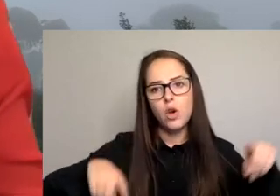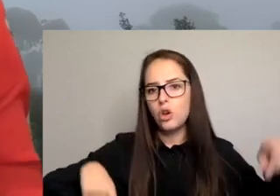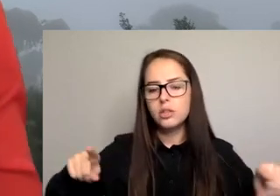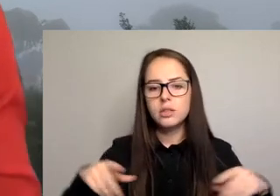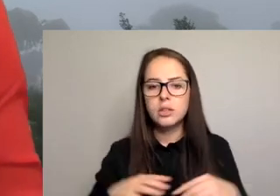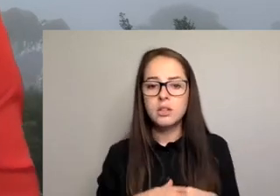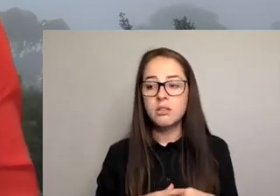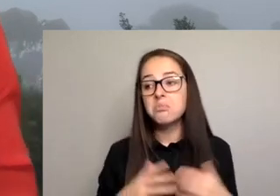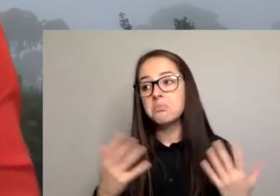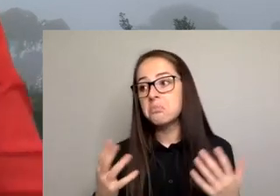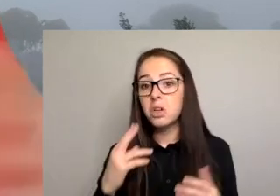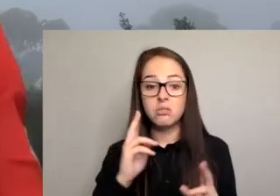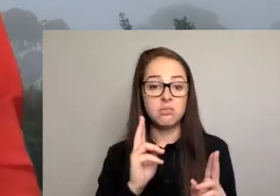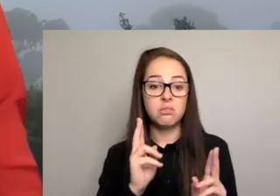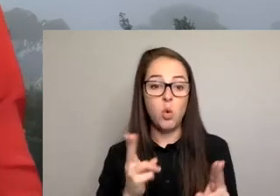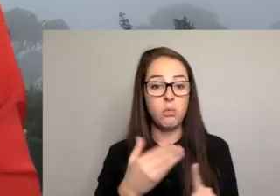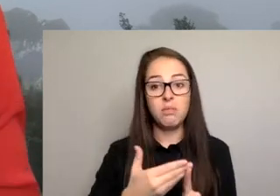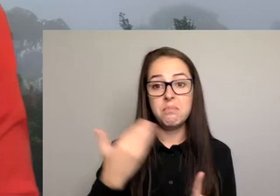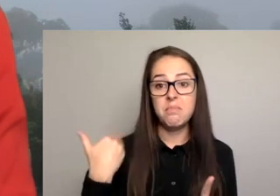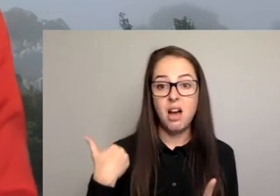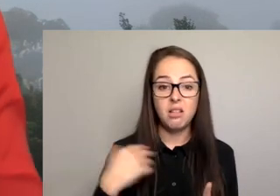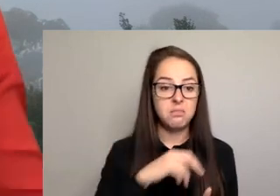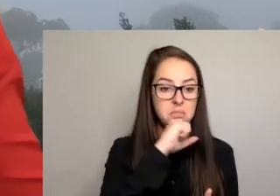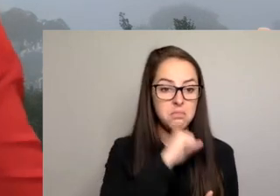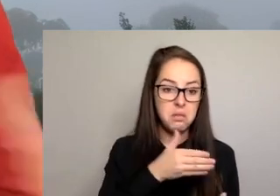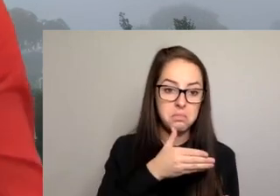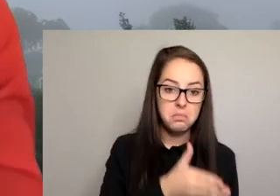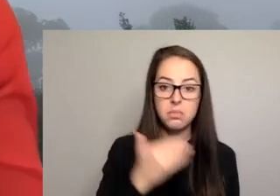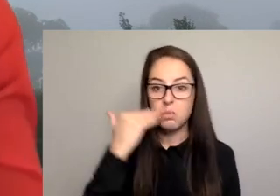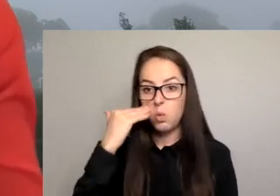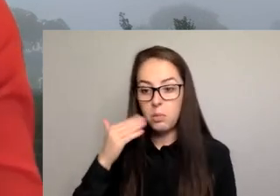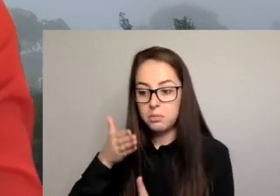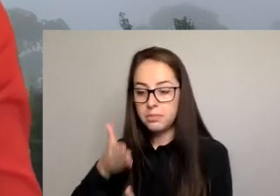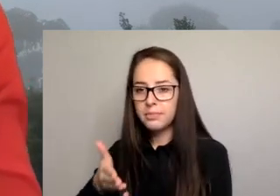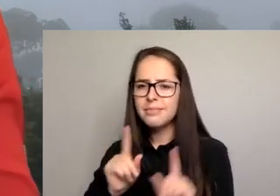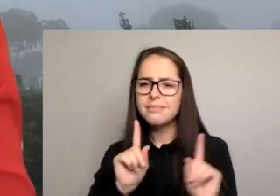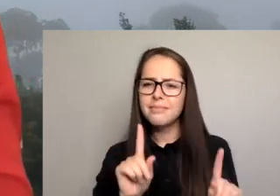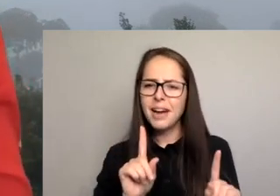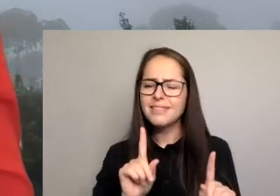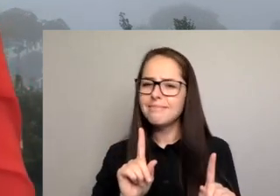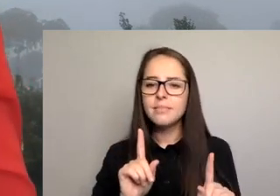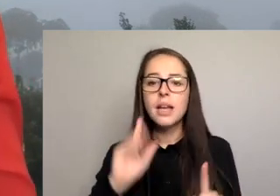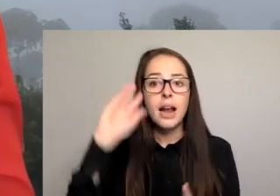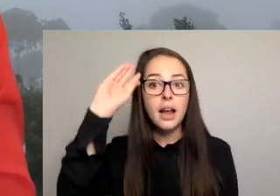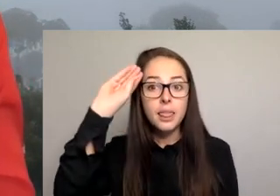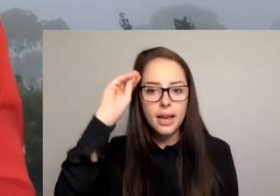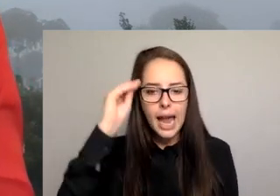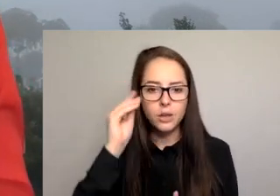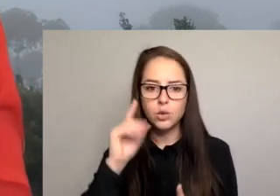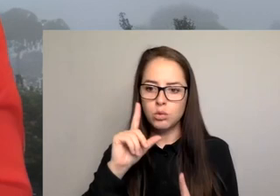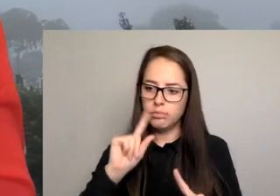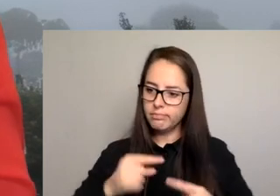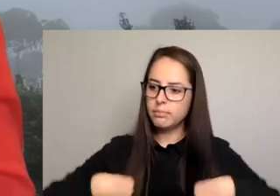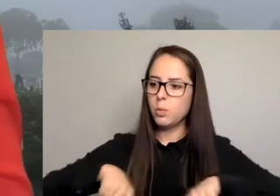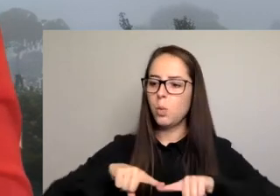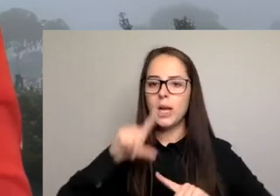you know, masculinized areas of work and feminized areas of work. And so how council can actually bring that forward is